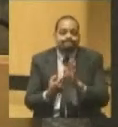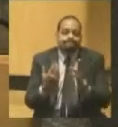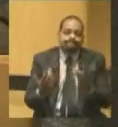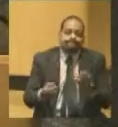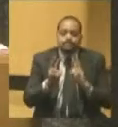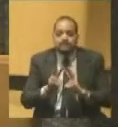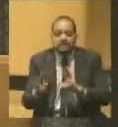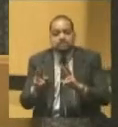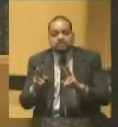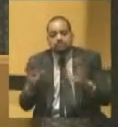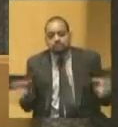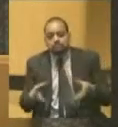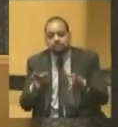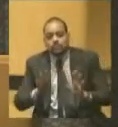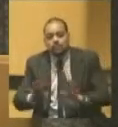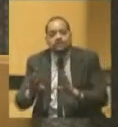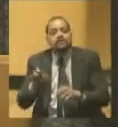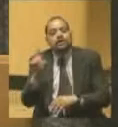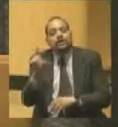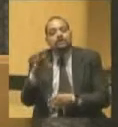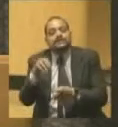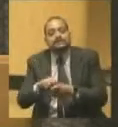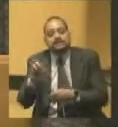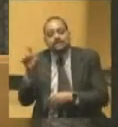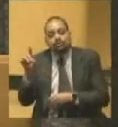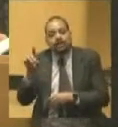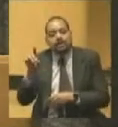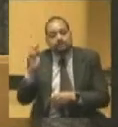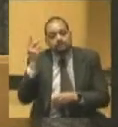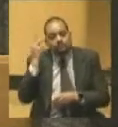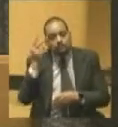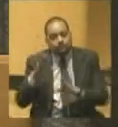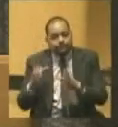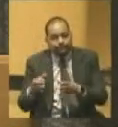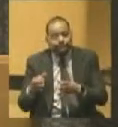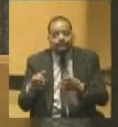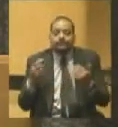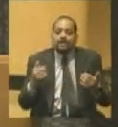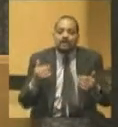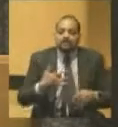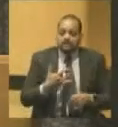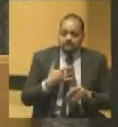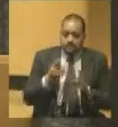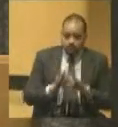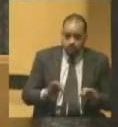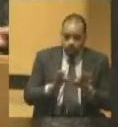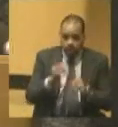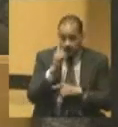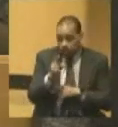movement within the Democratic Party. Well, I would say that the key to understanding these